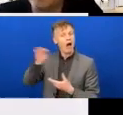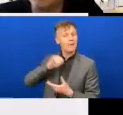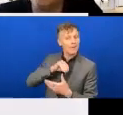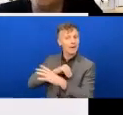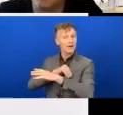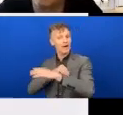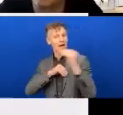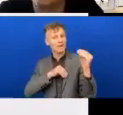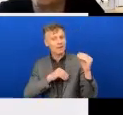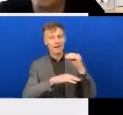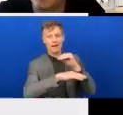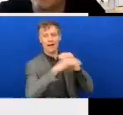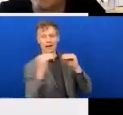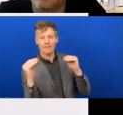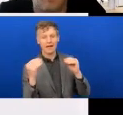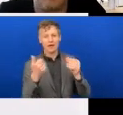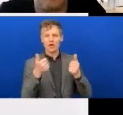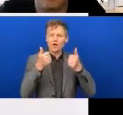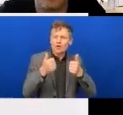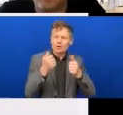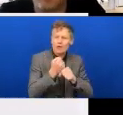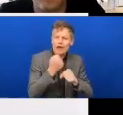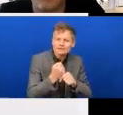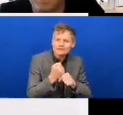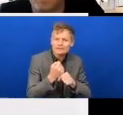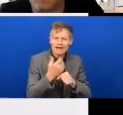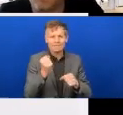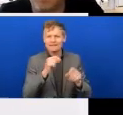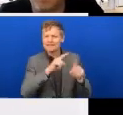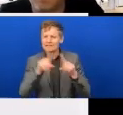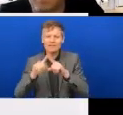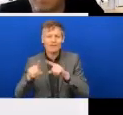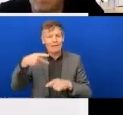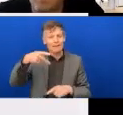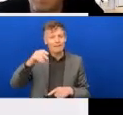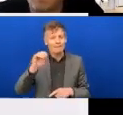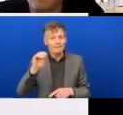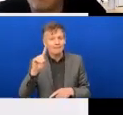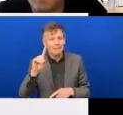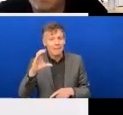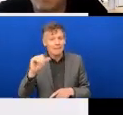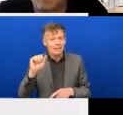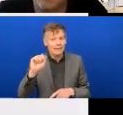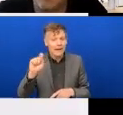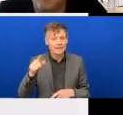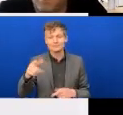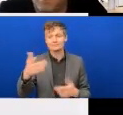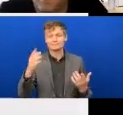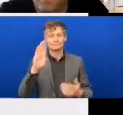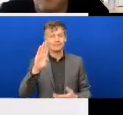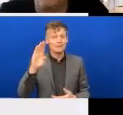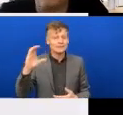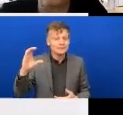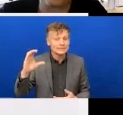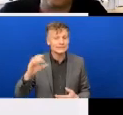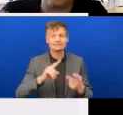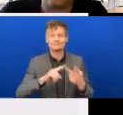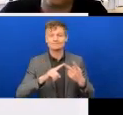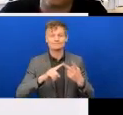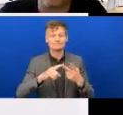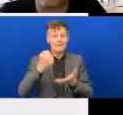or initiatives that exist within the organisations listed there like BBC, HSBC and